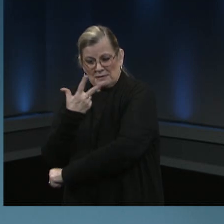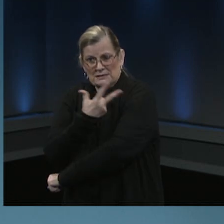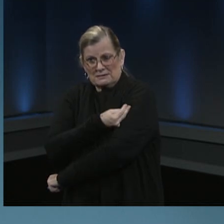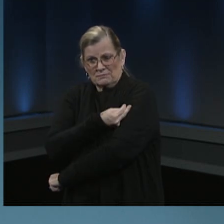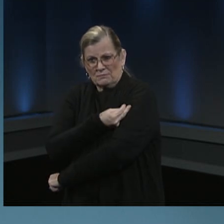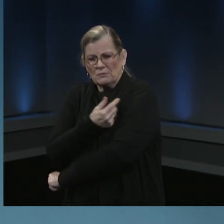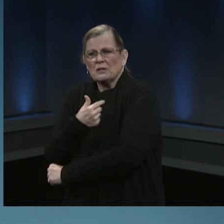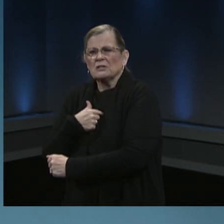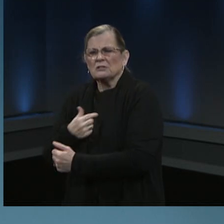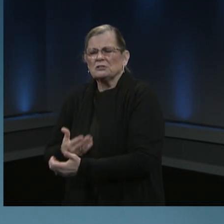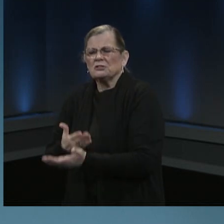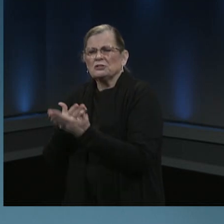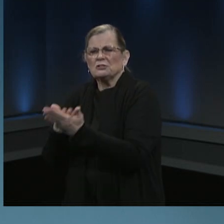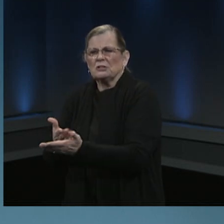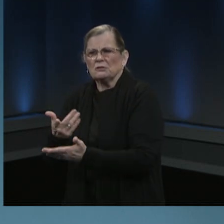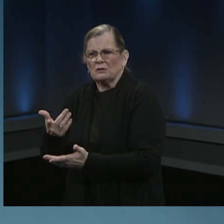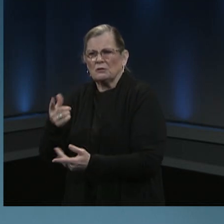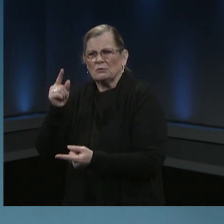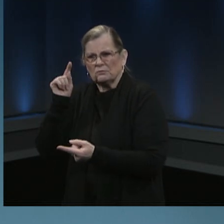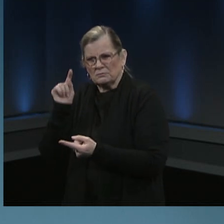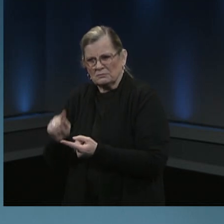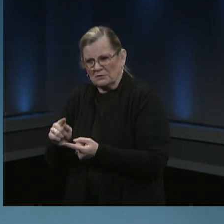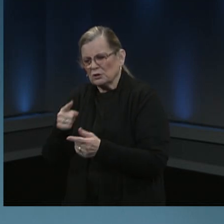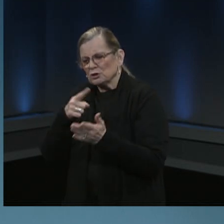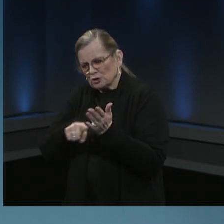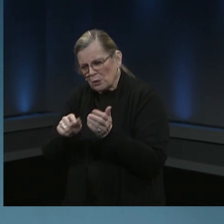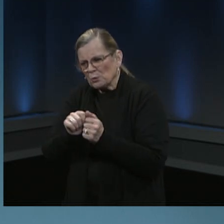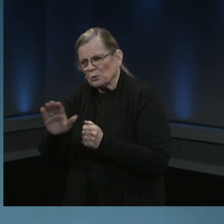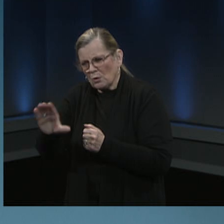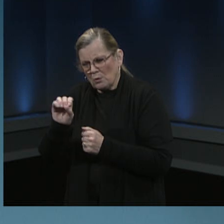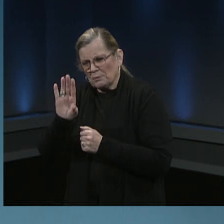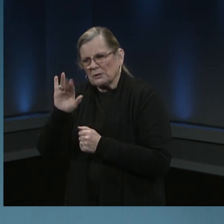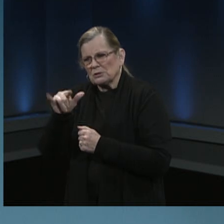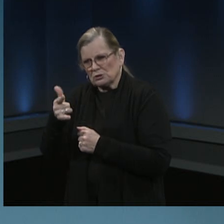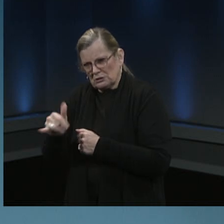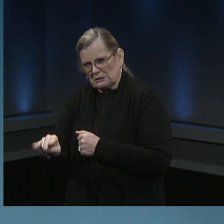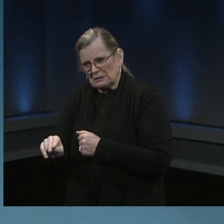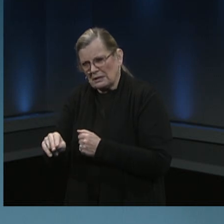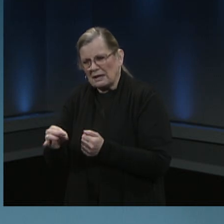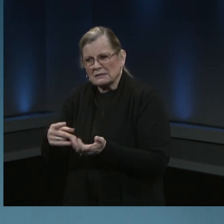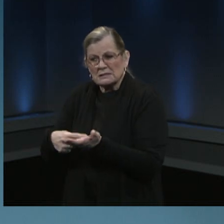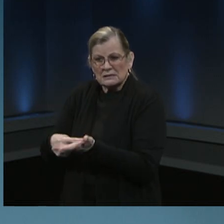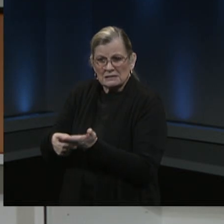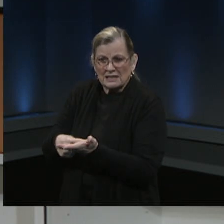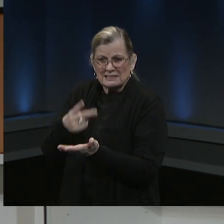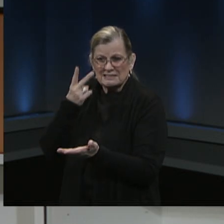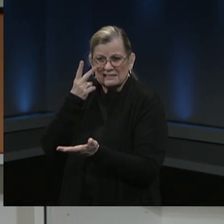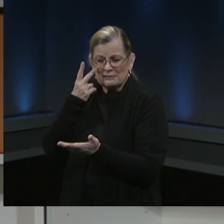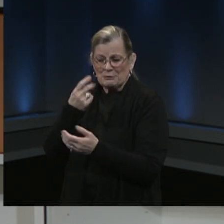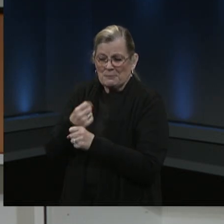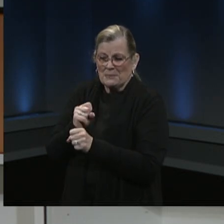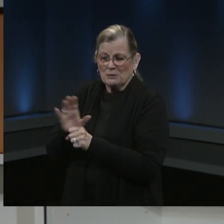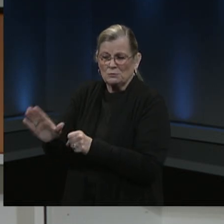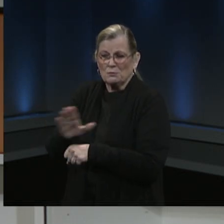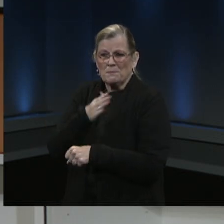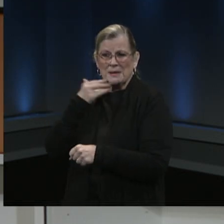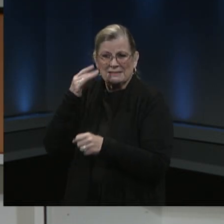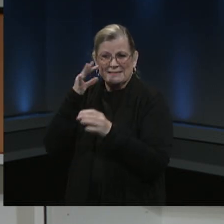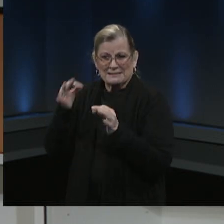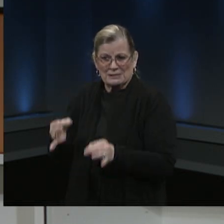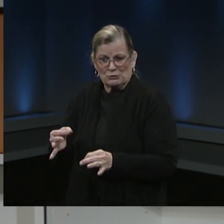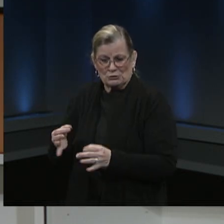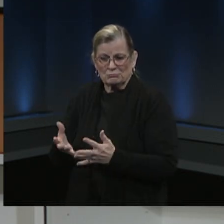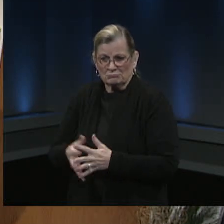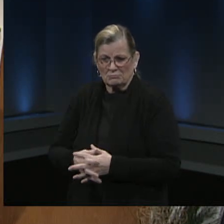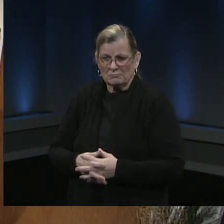you talk with your obstetrician and you make a decision about what is best for you. All right, let's take a phone